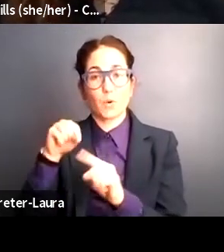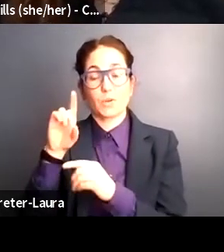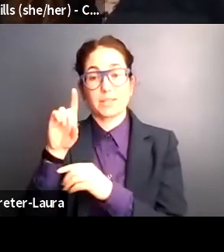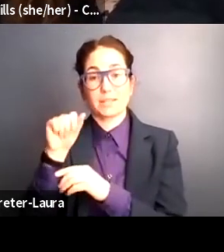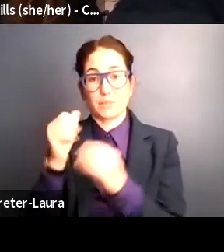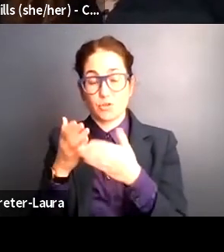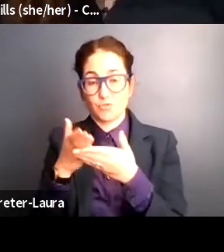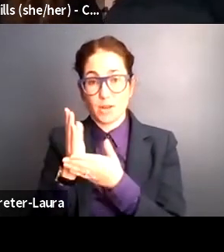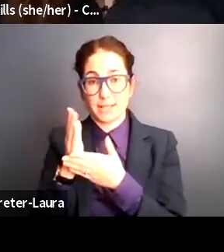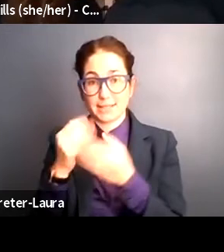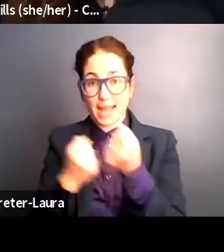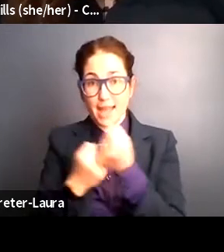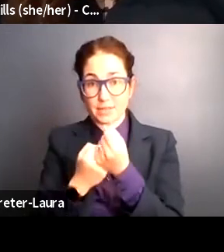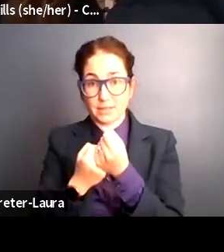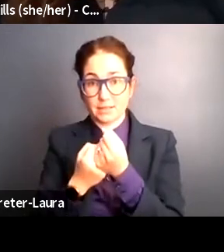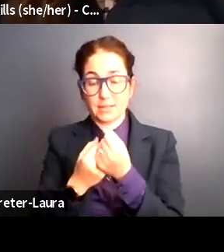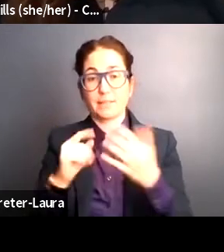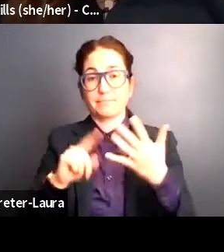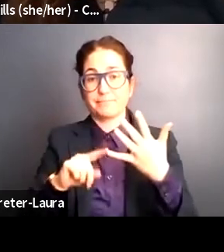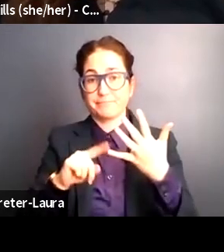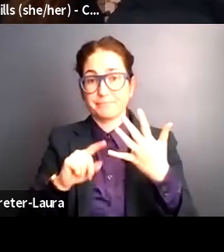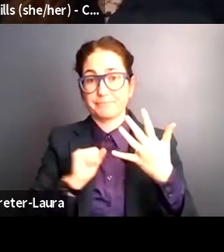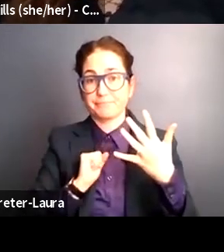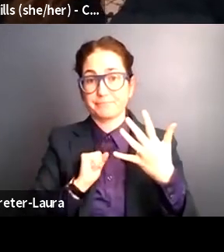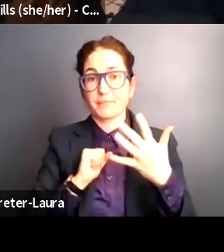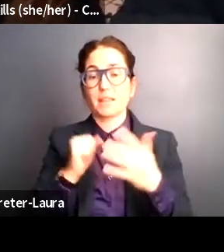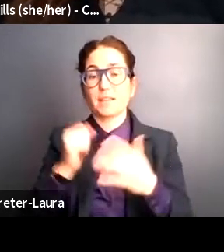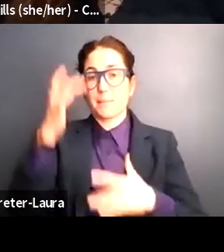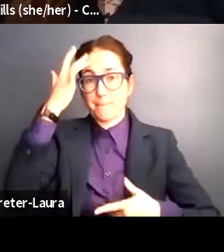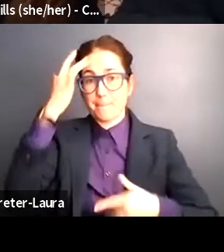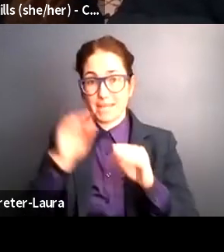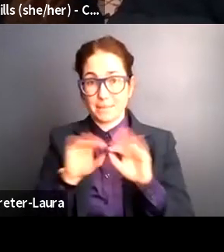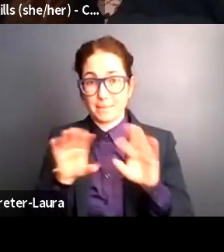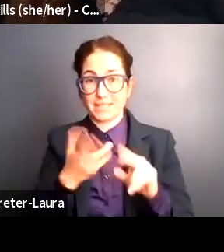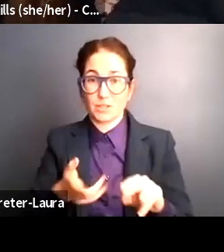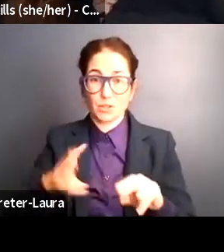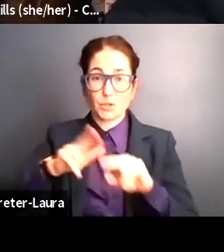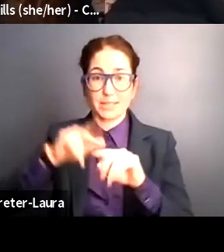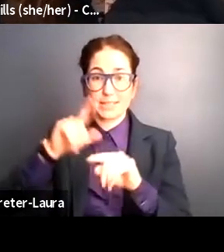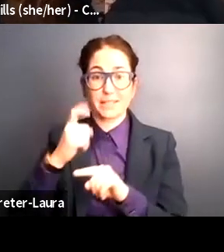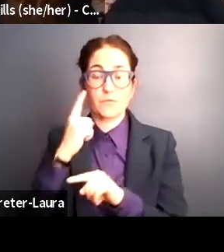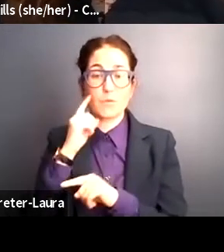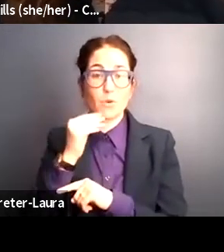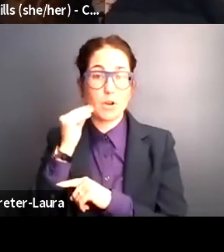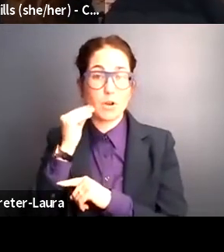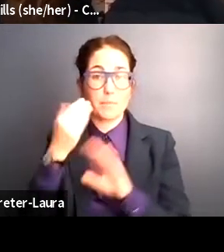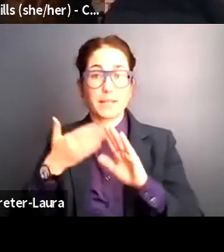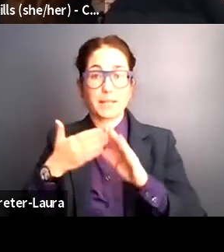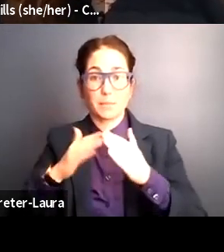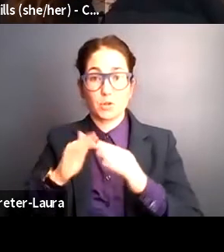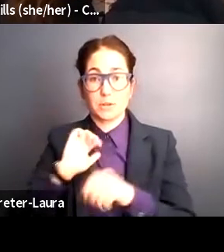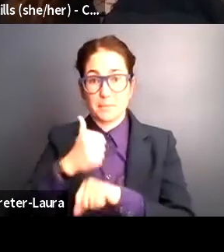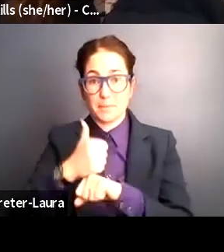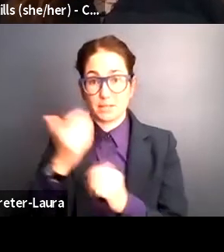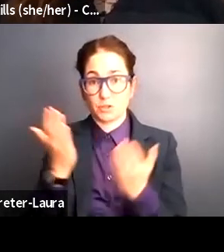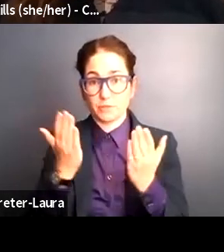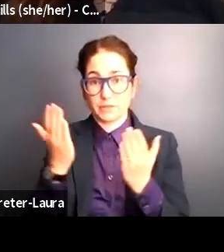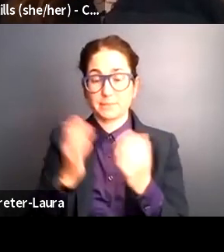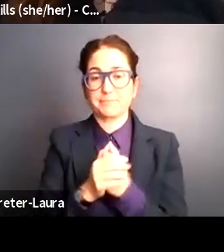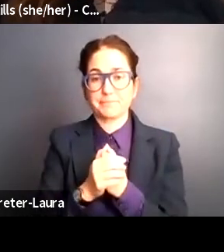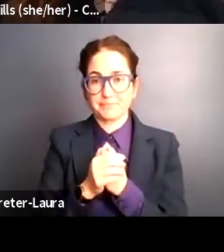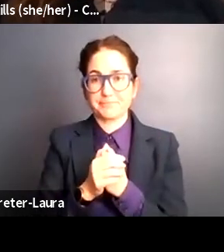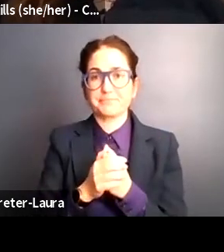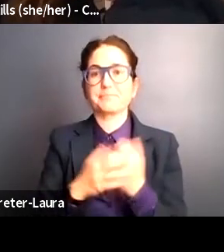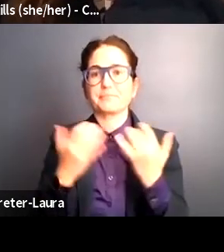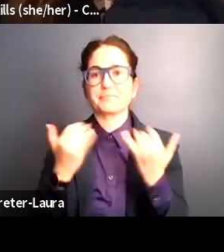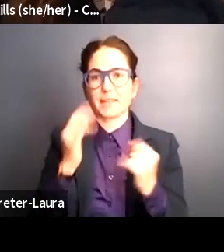And last number five, the pandemic has increased the need for home and community-based services. With that said, I'll